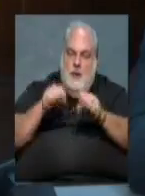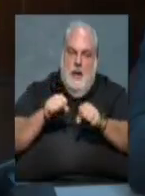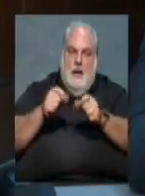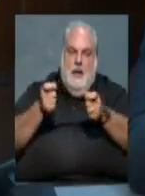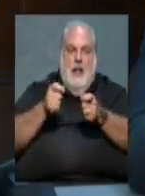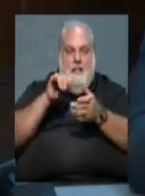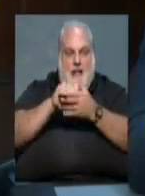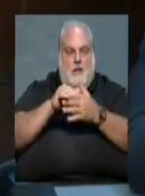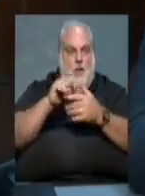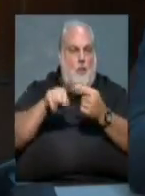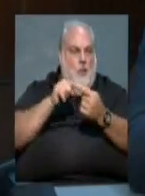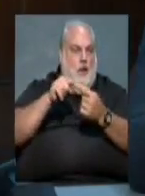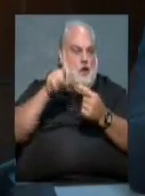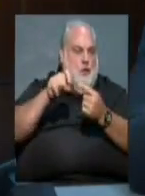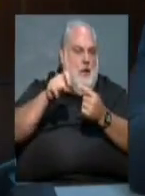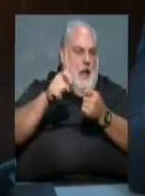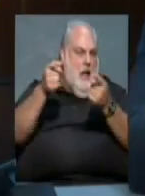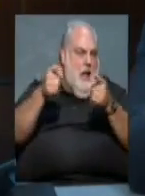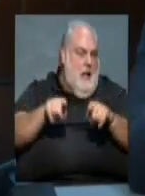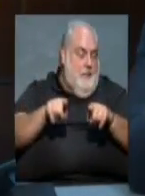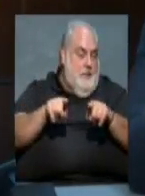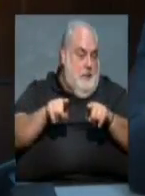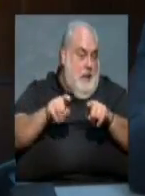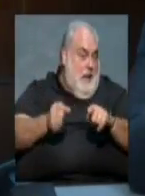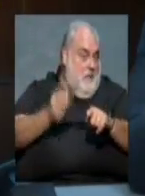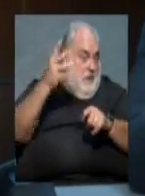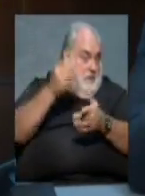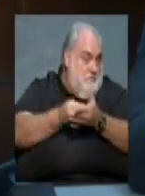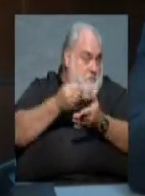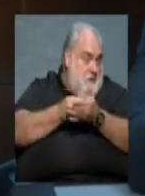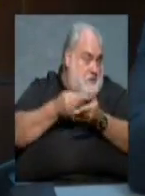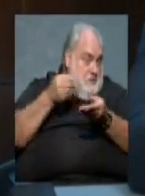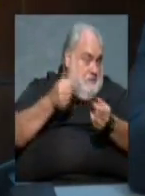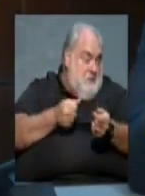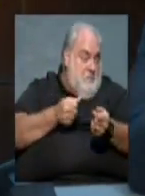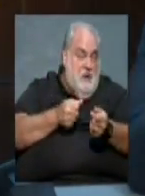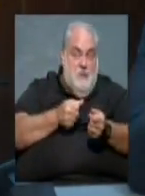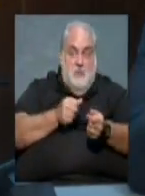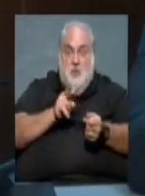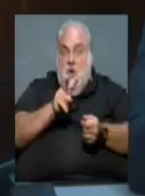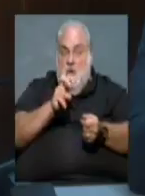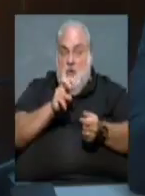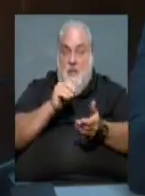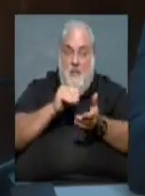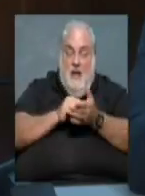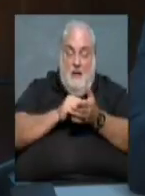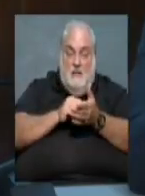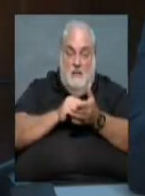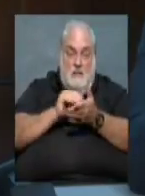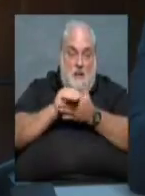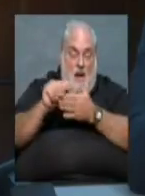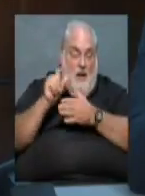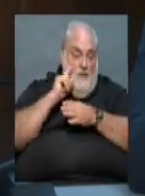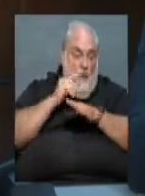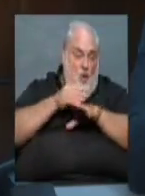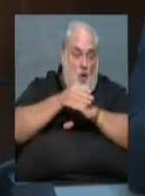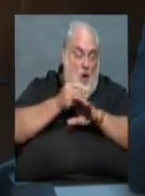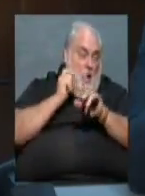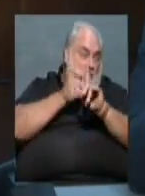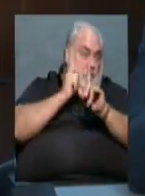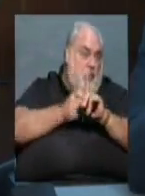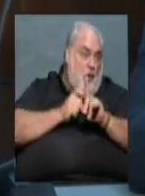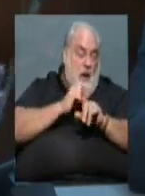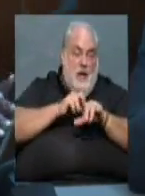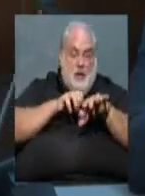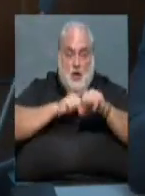That's when that should happen. I mean, I don't know how much money, I think we had a couple hundred thousand dollars on board and secure. So, I mean, I think staff